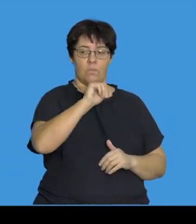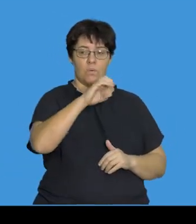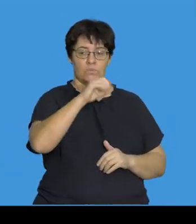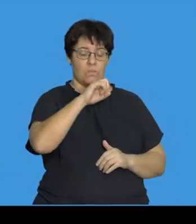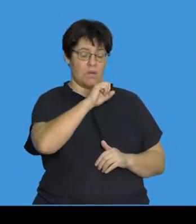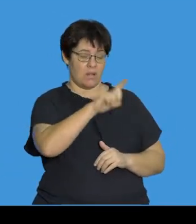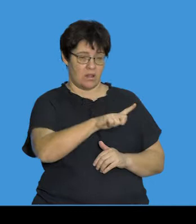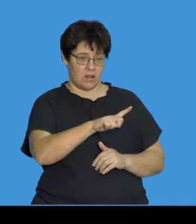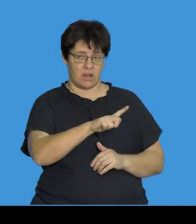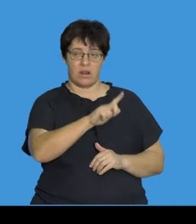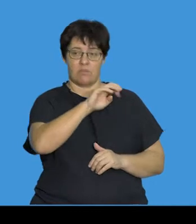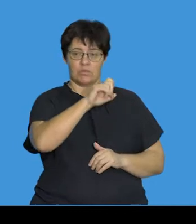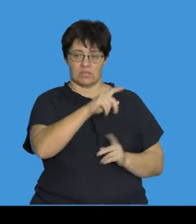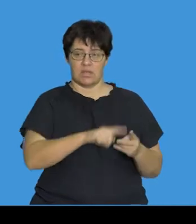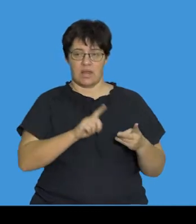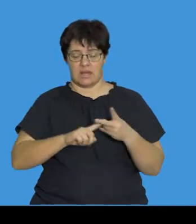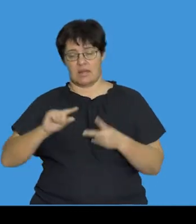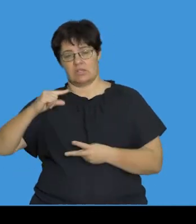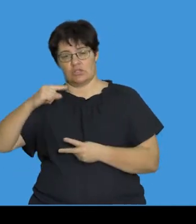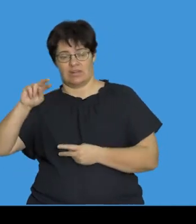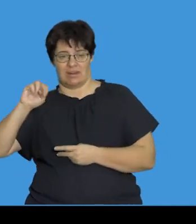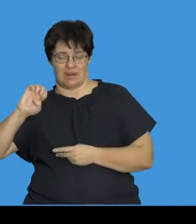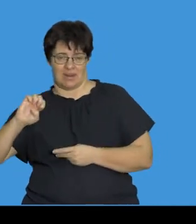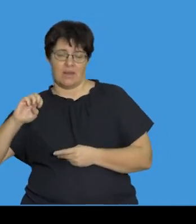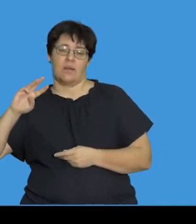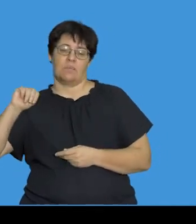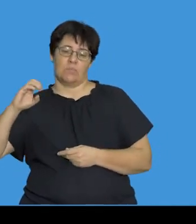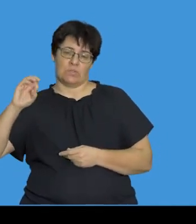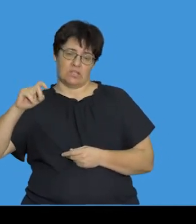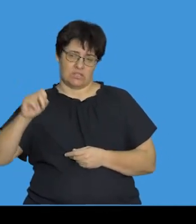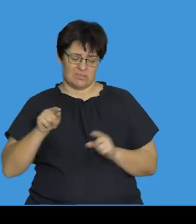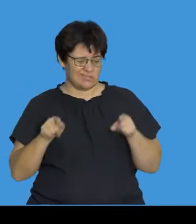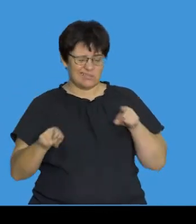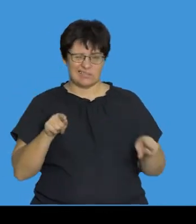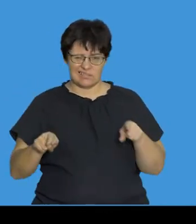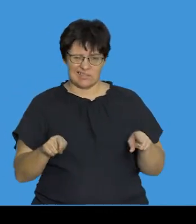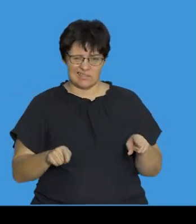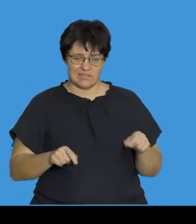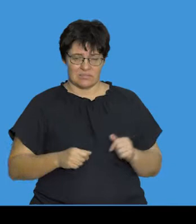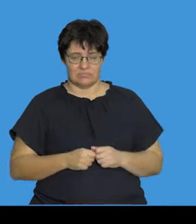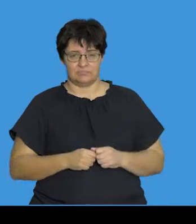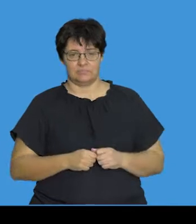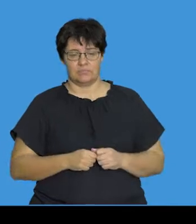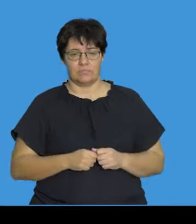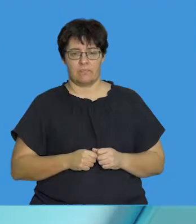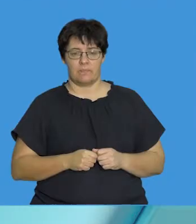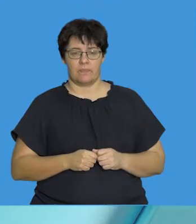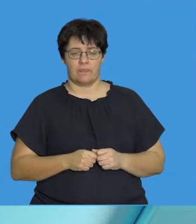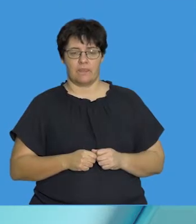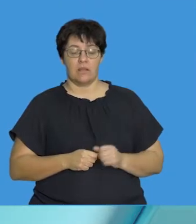mutations and gene mutations. Let's try and understand the difference between chromosomes and genes.